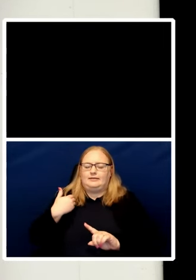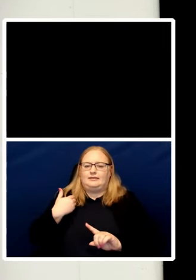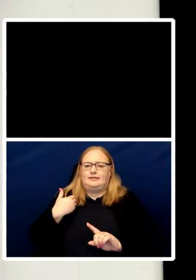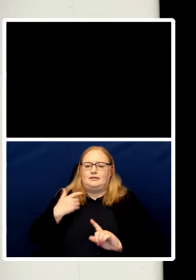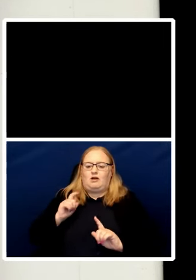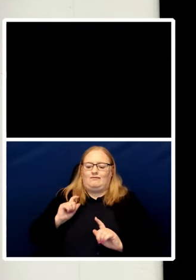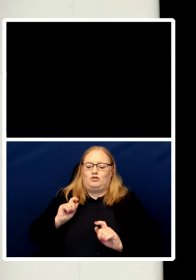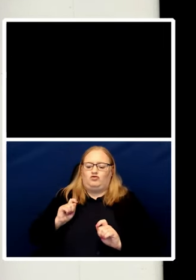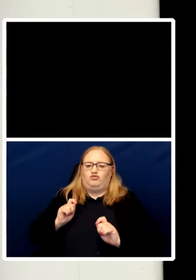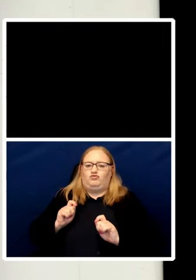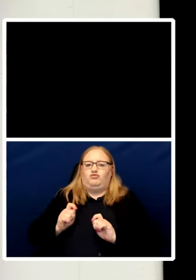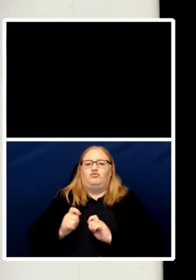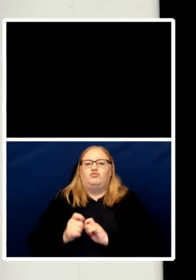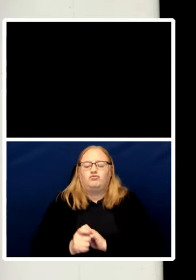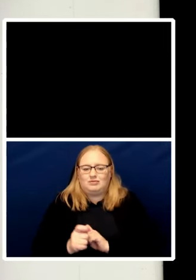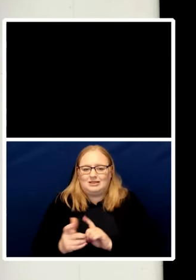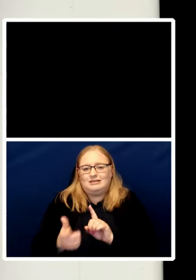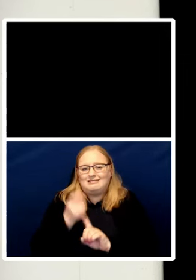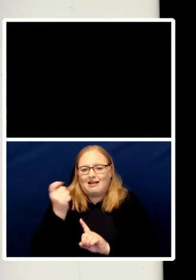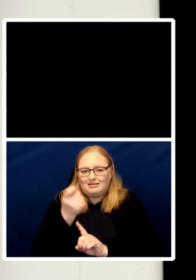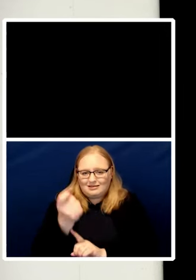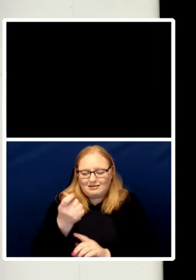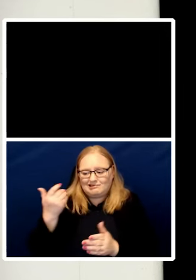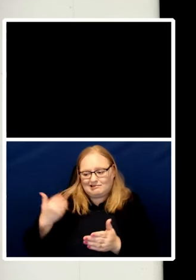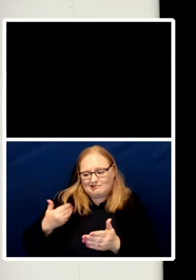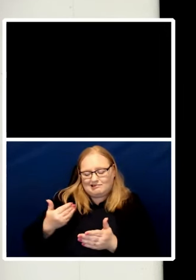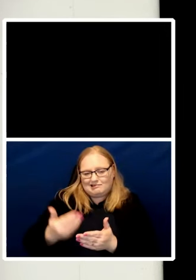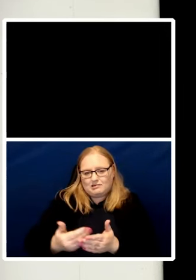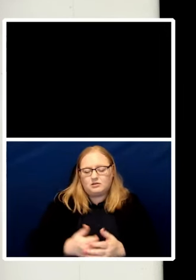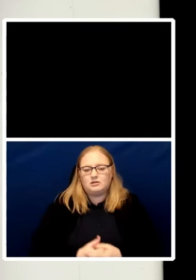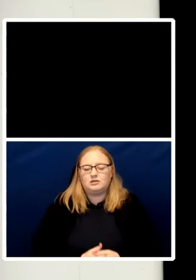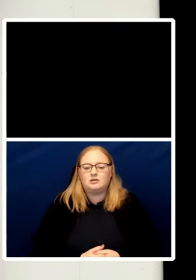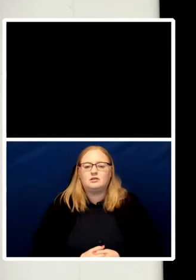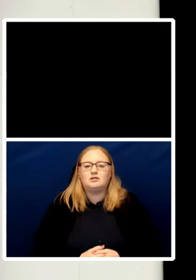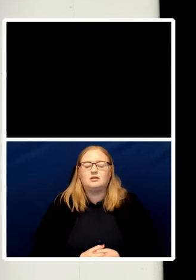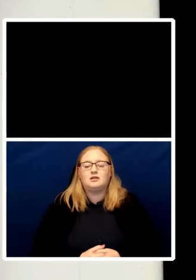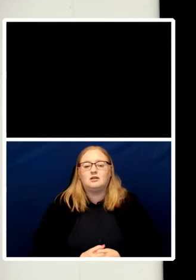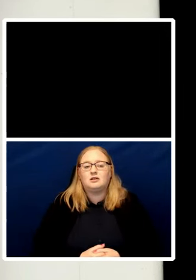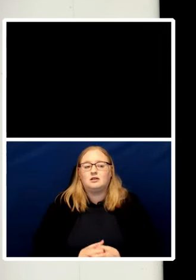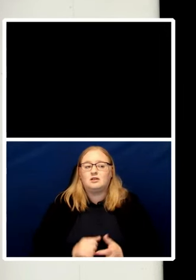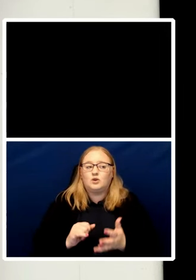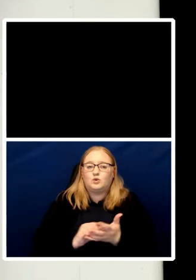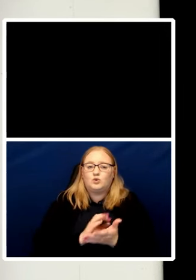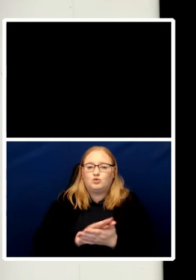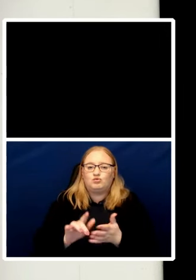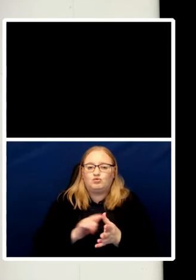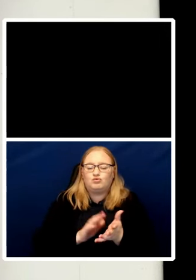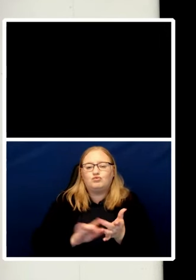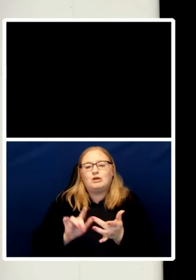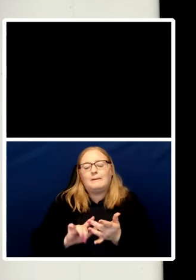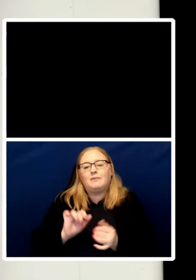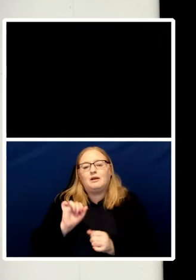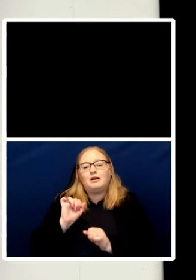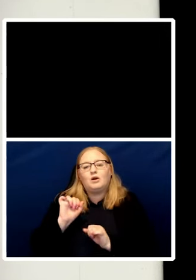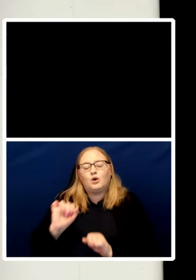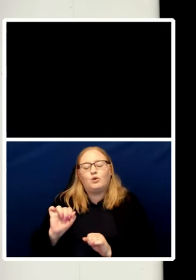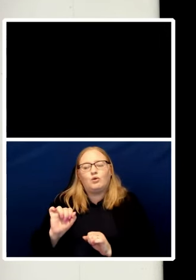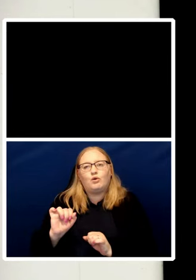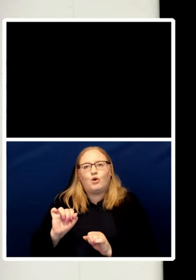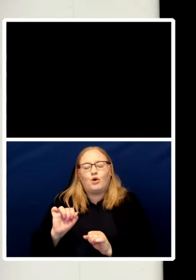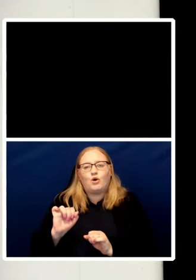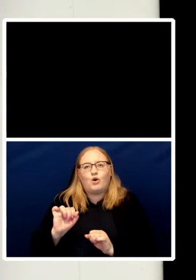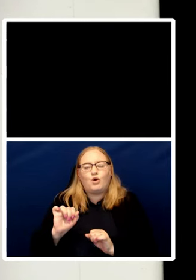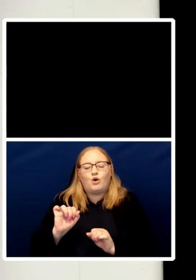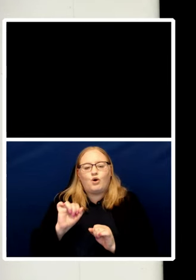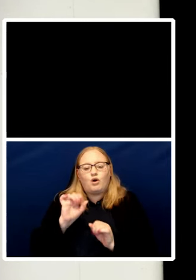I agree with Shami's capturing the essence of human